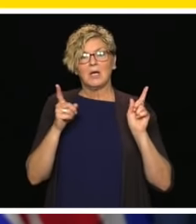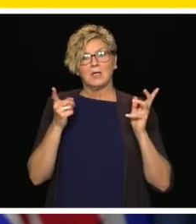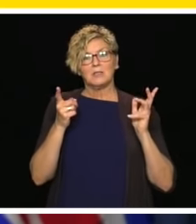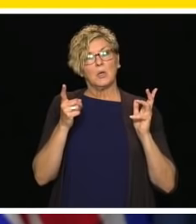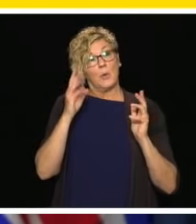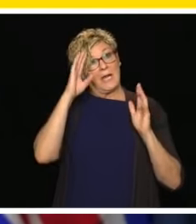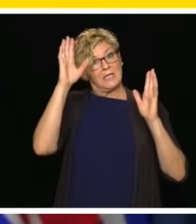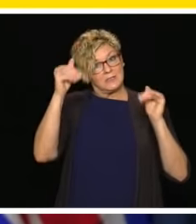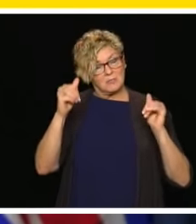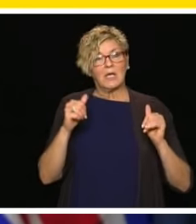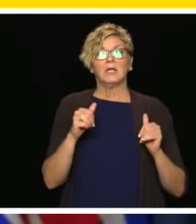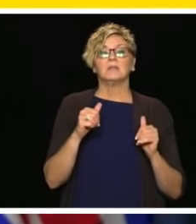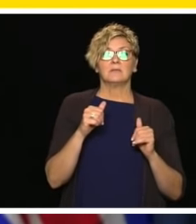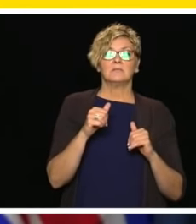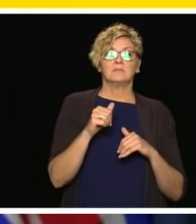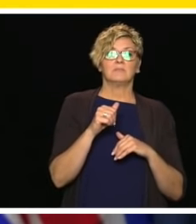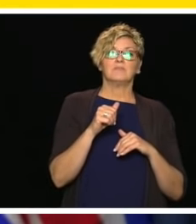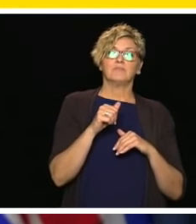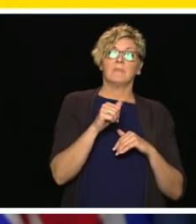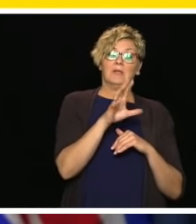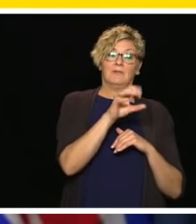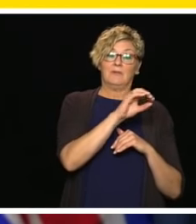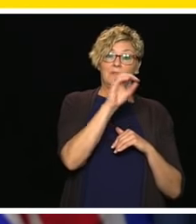Our next question is from Dirk Meissner.